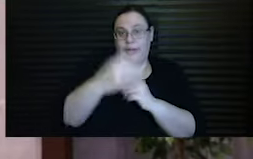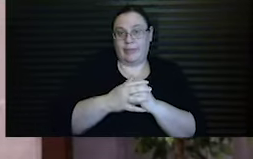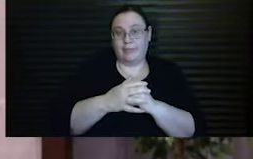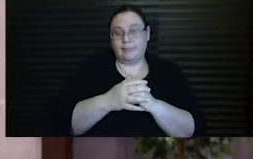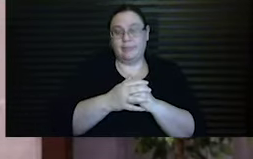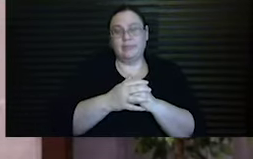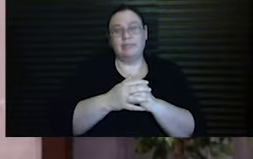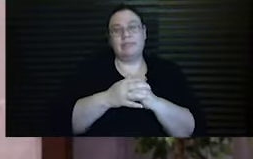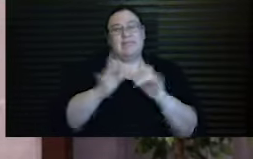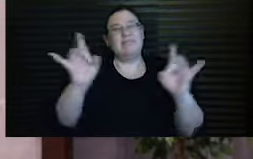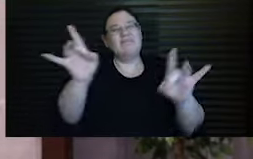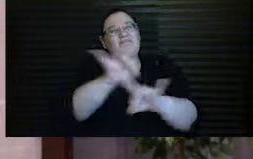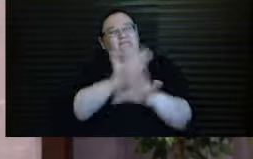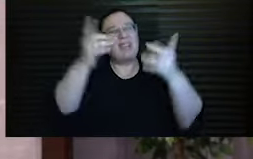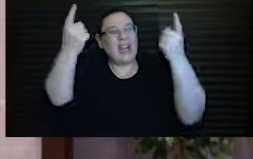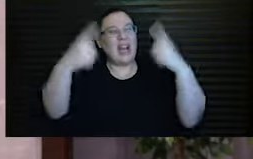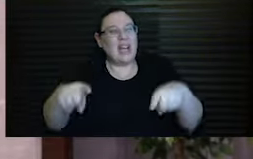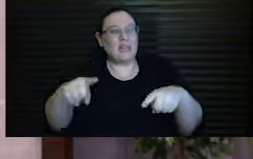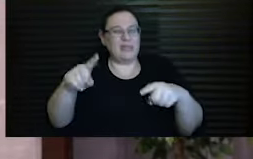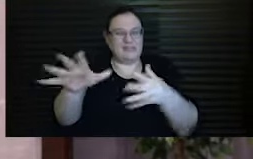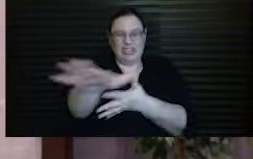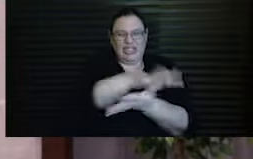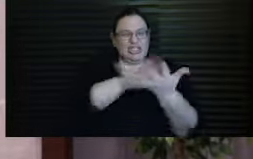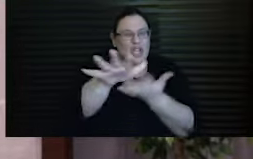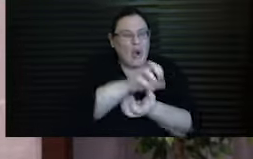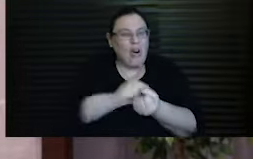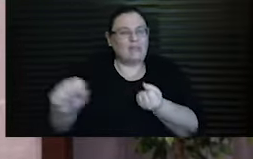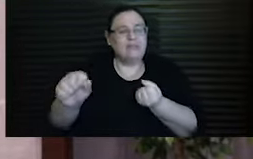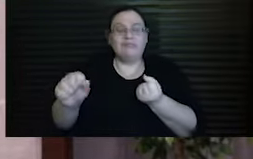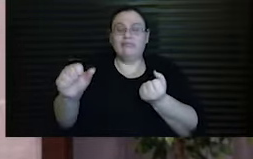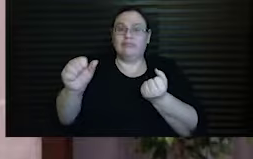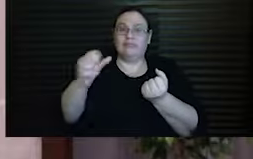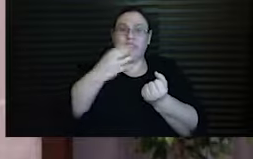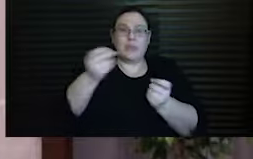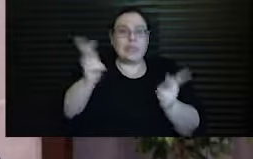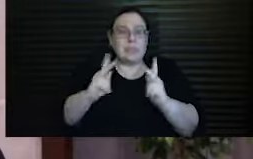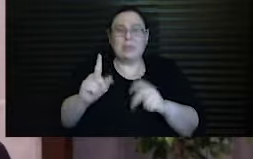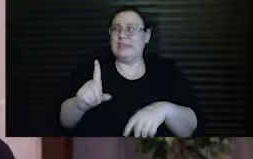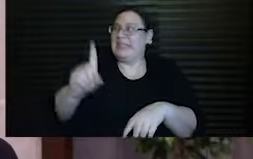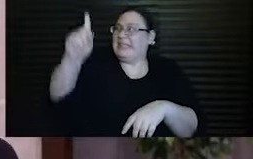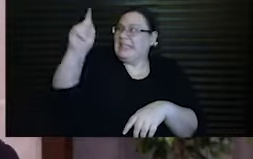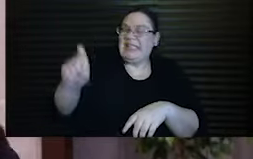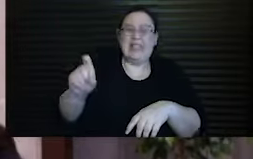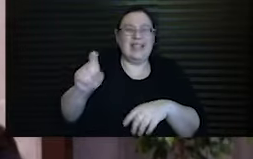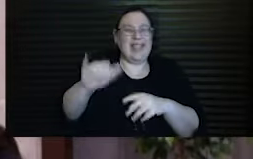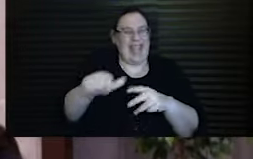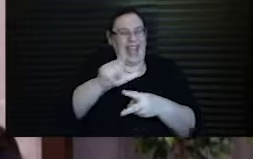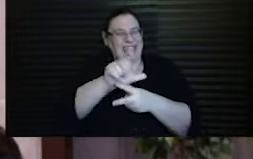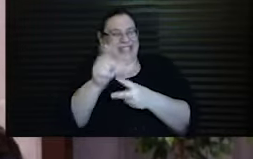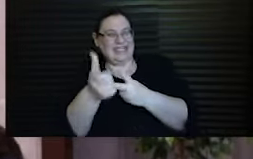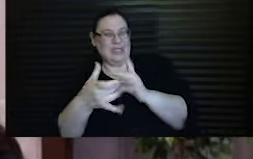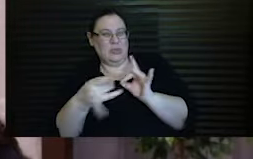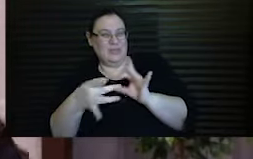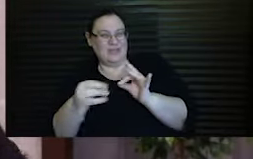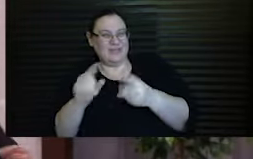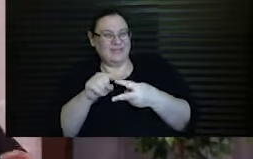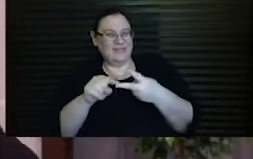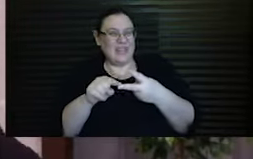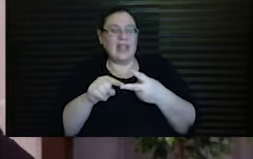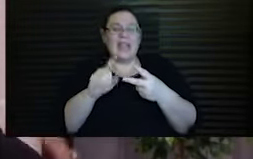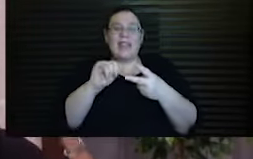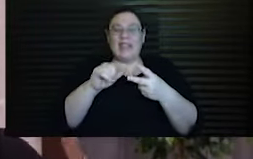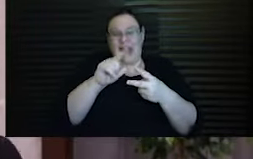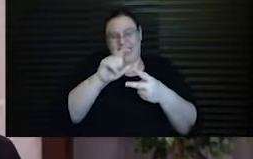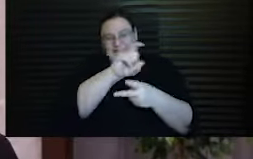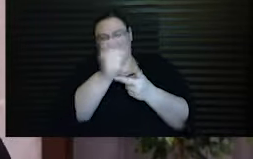After the devastation of the Shoah, the Jewish people desperately needed a sequel. We needed a sequel that would